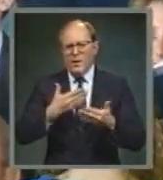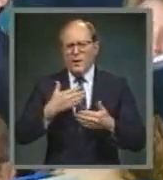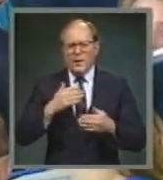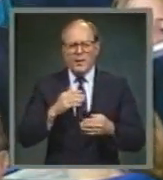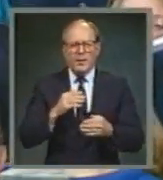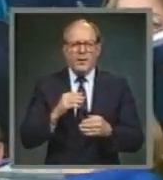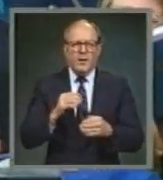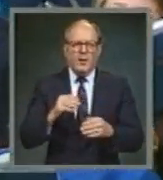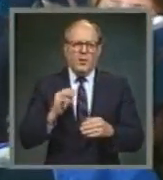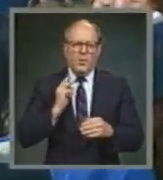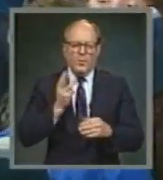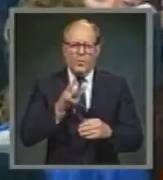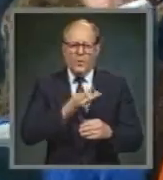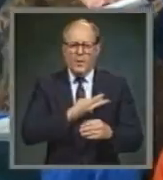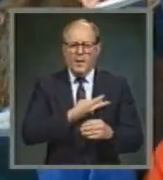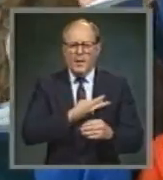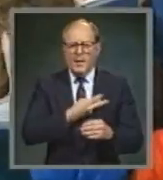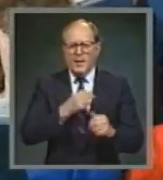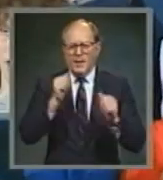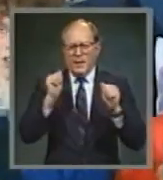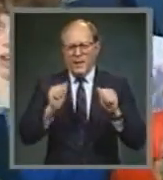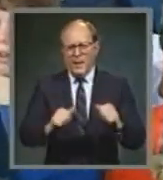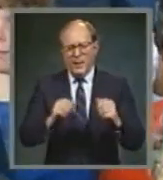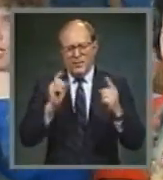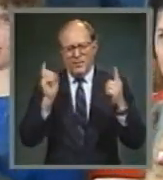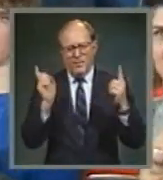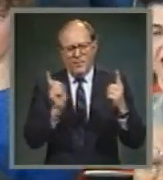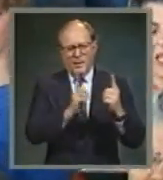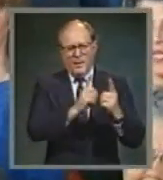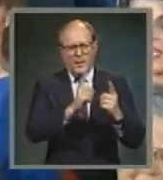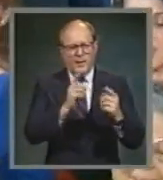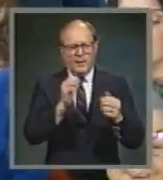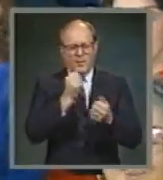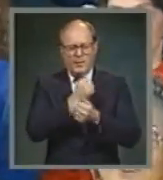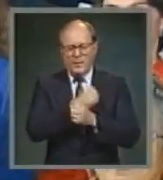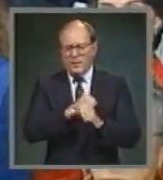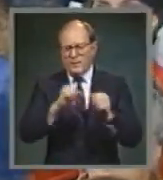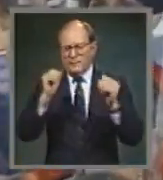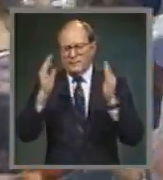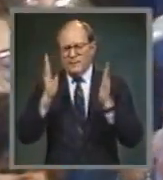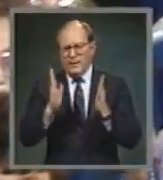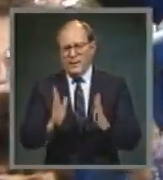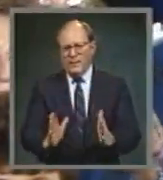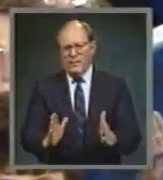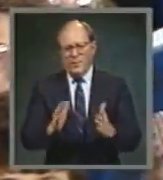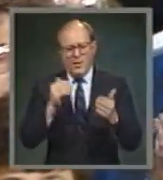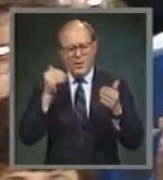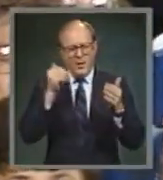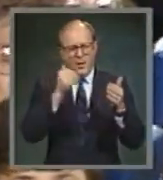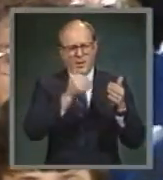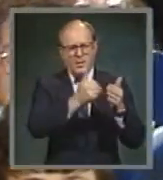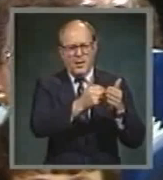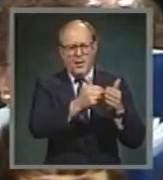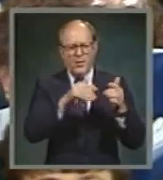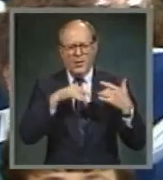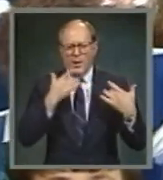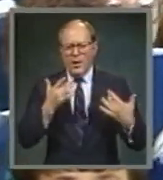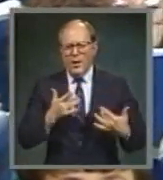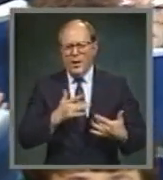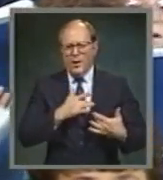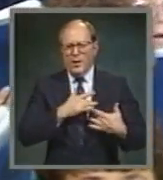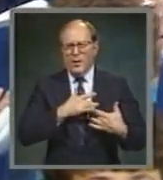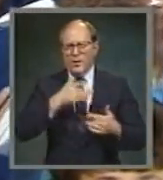where we our Savior meet Near to the heart